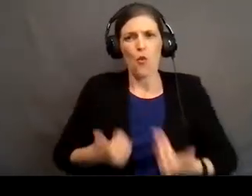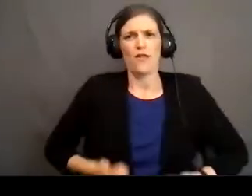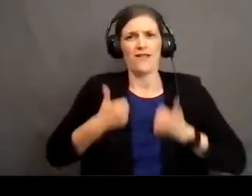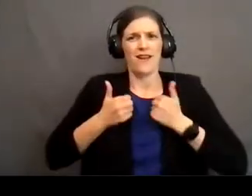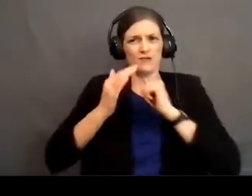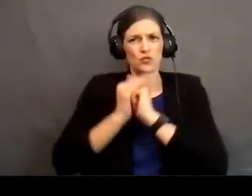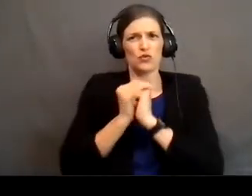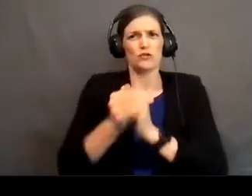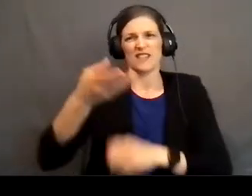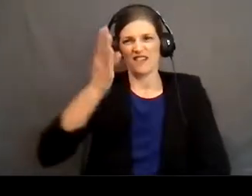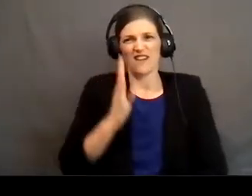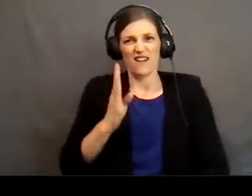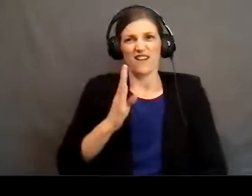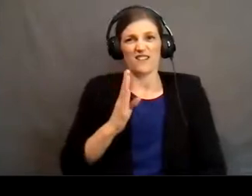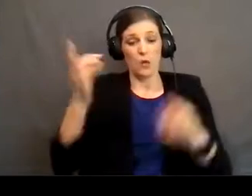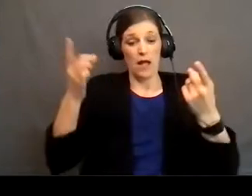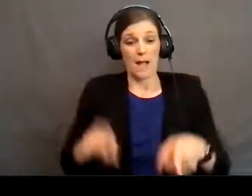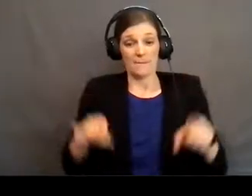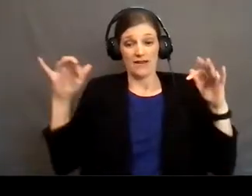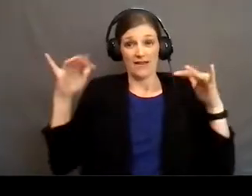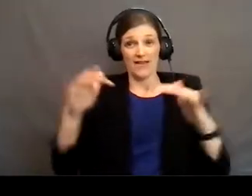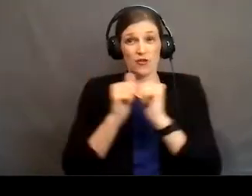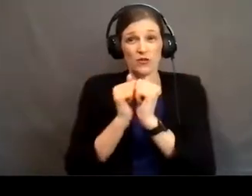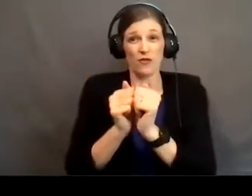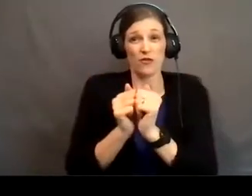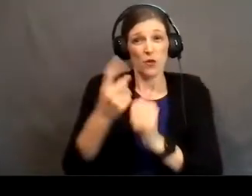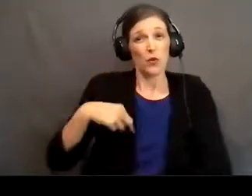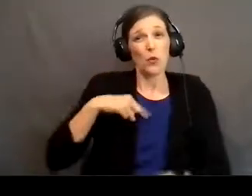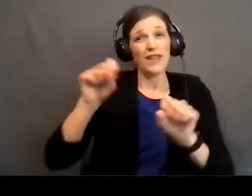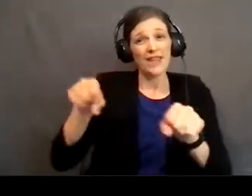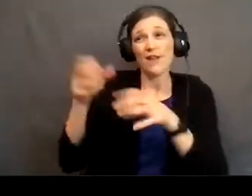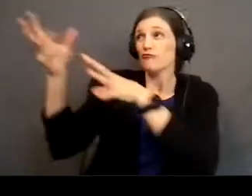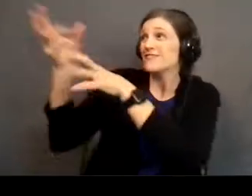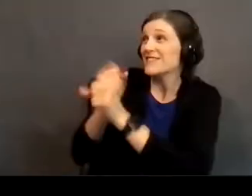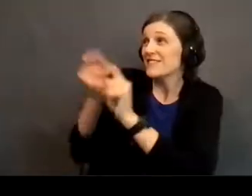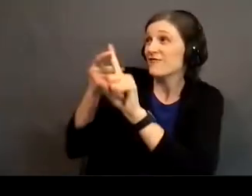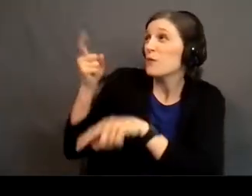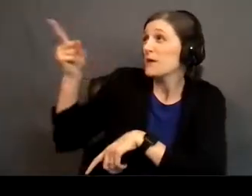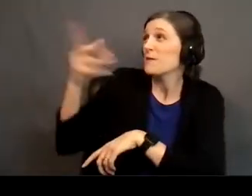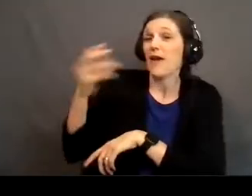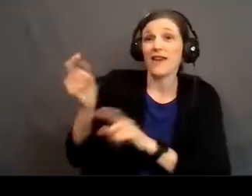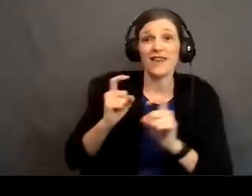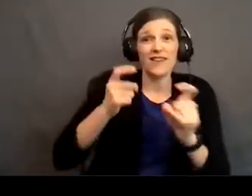gather together we're able to receive from Him and we're able to give to each other as well.